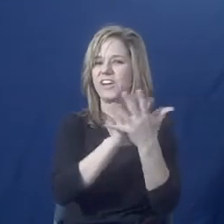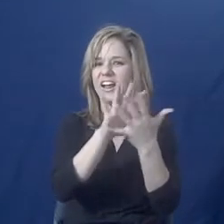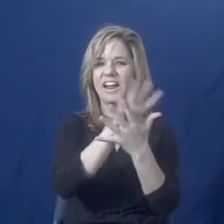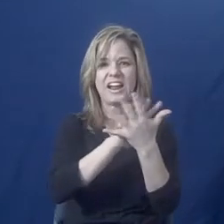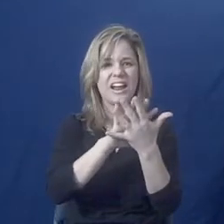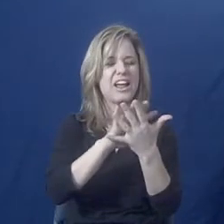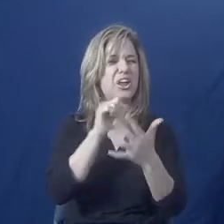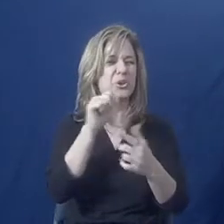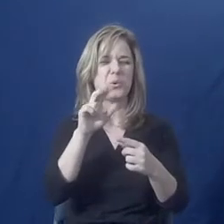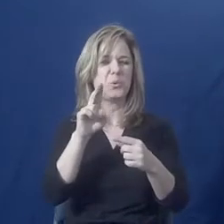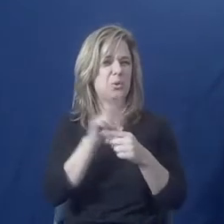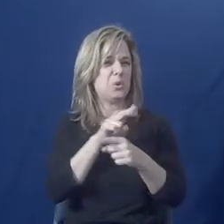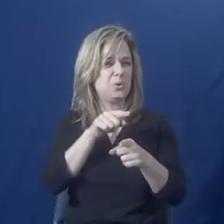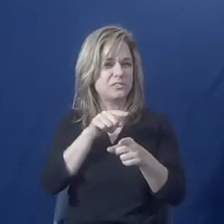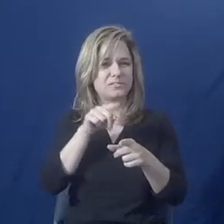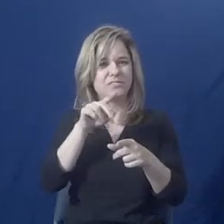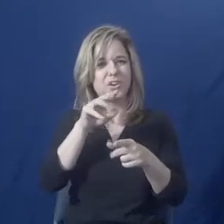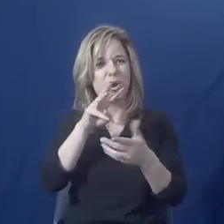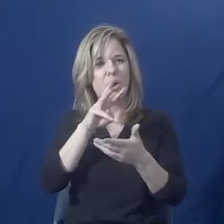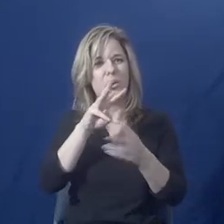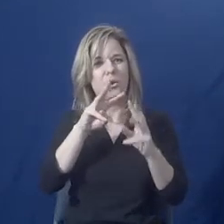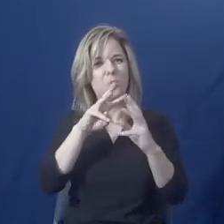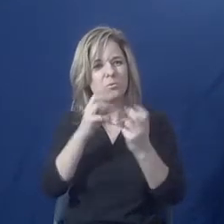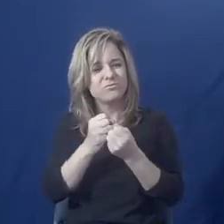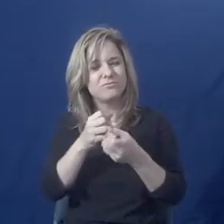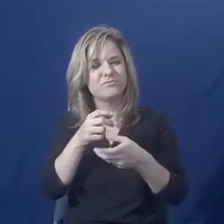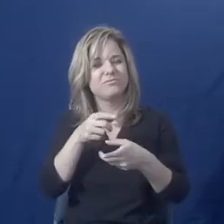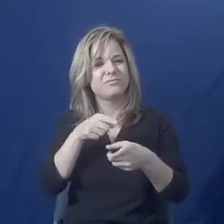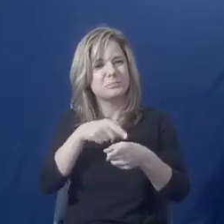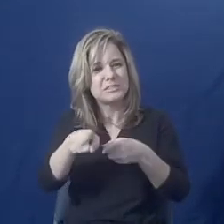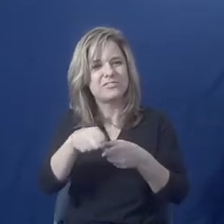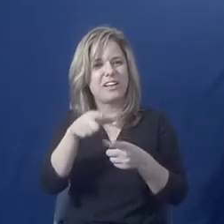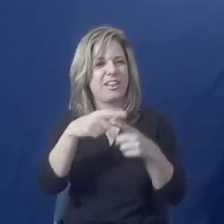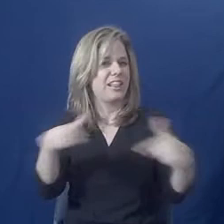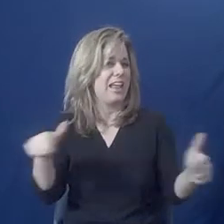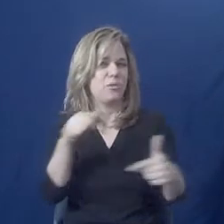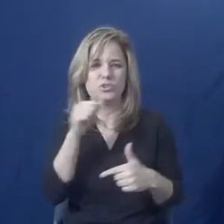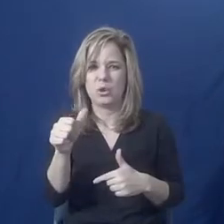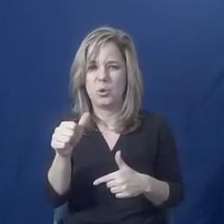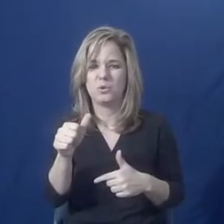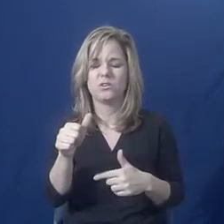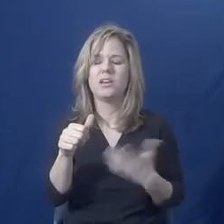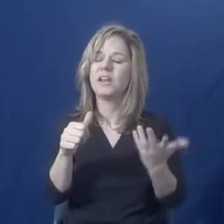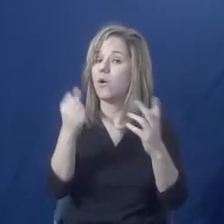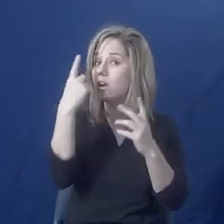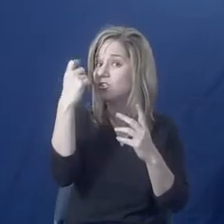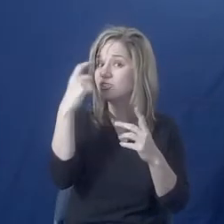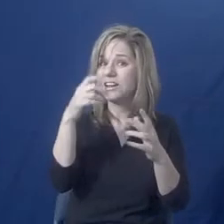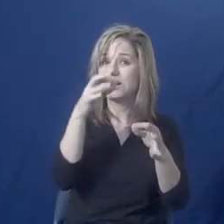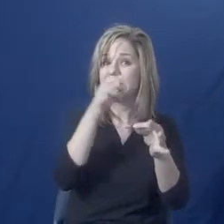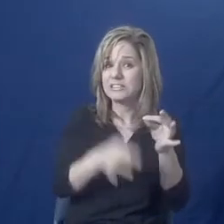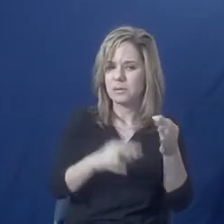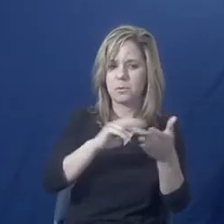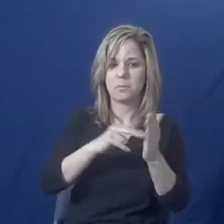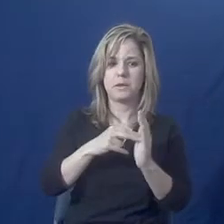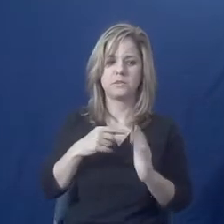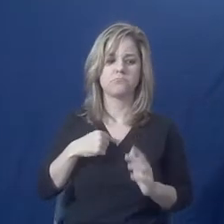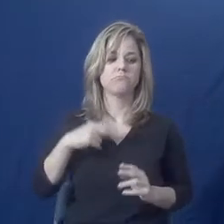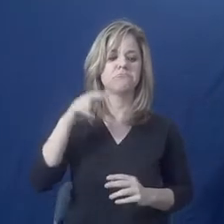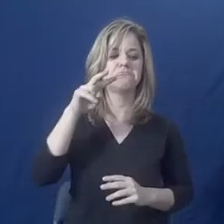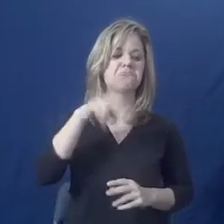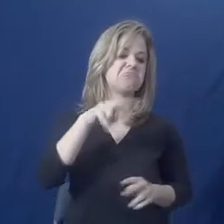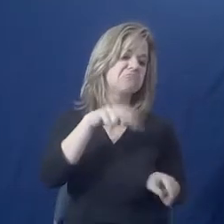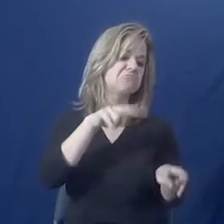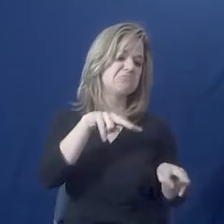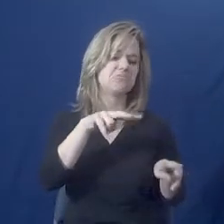use simple language, please don't take that to mean that I expect people to talk down to people.